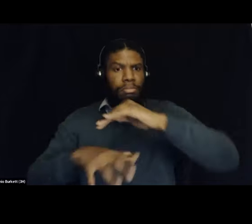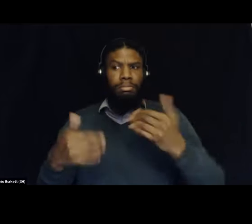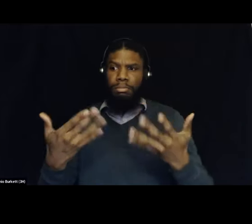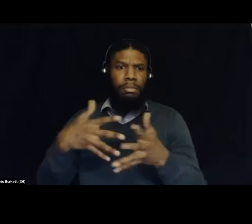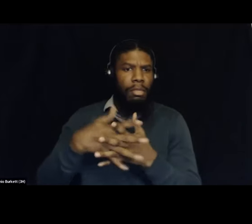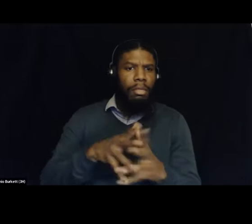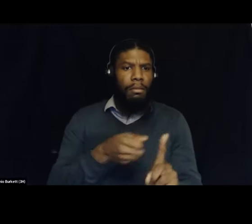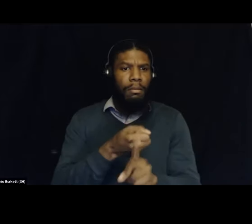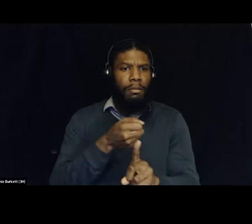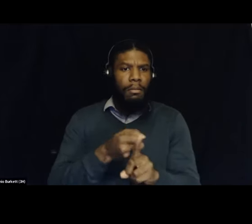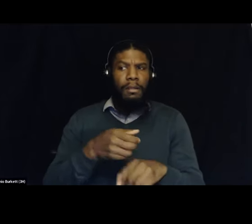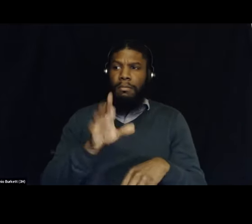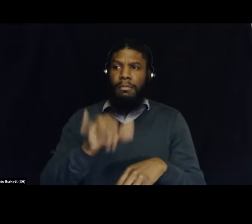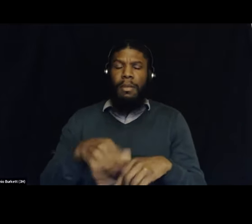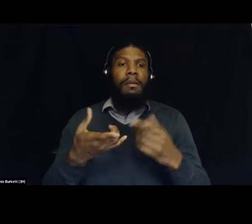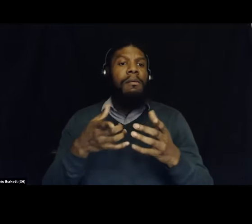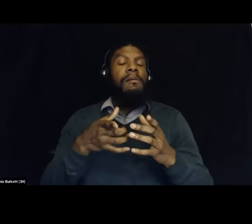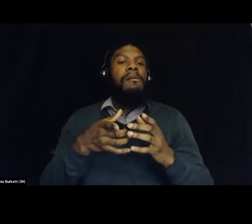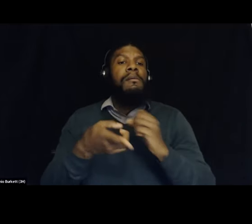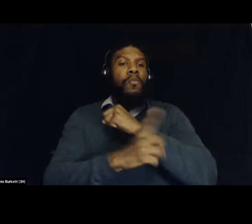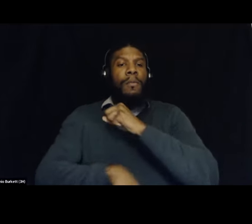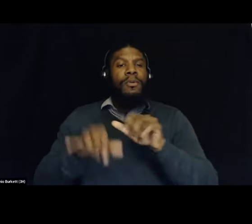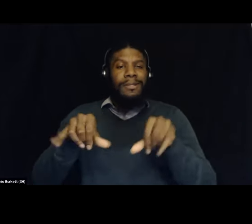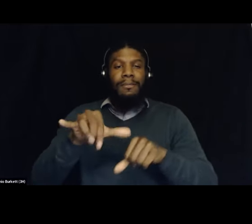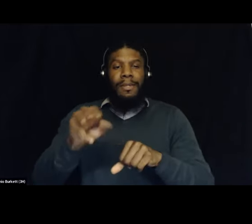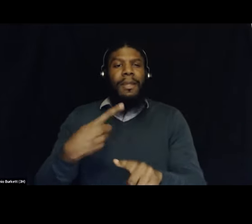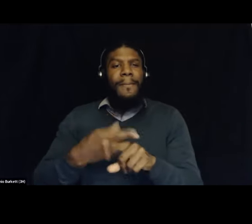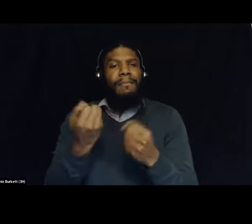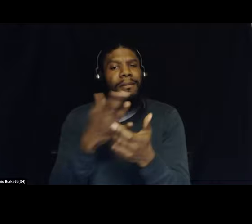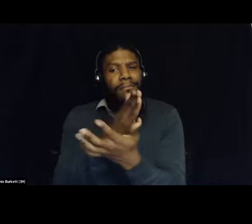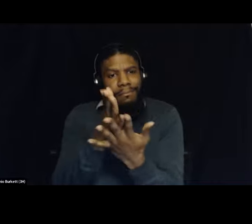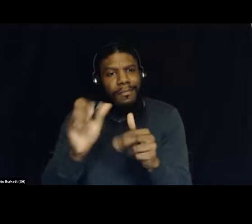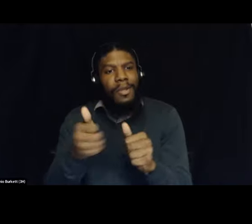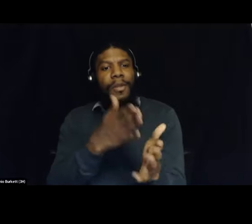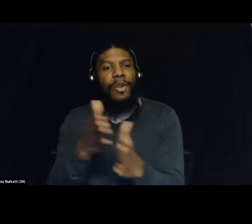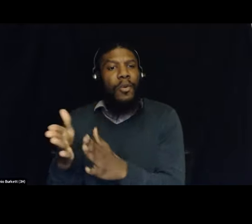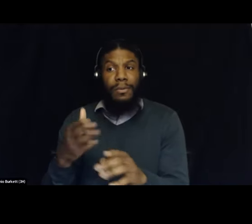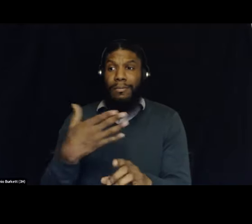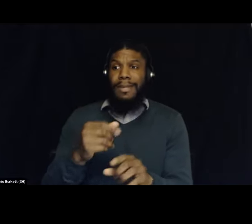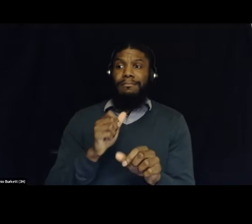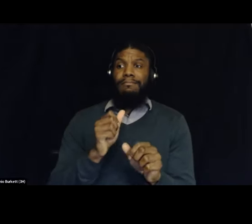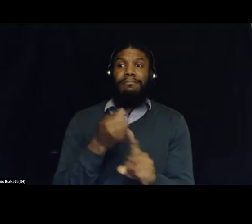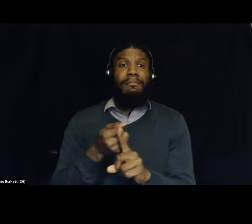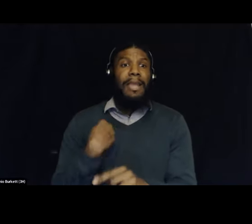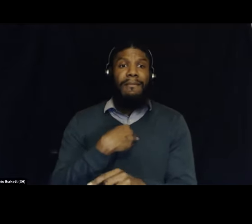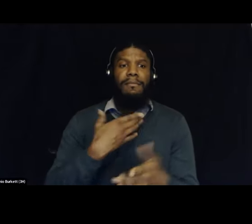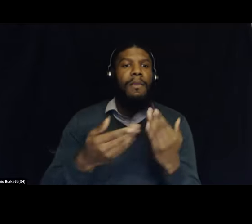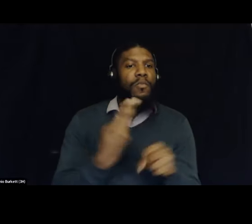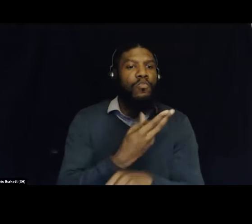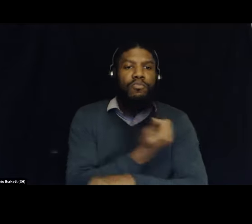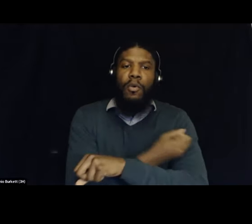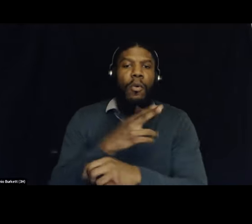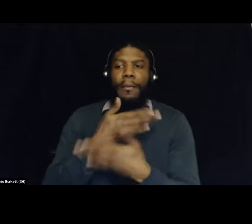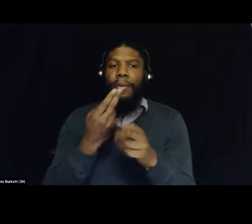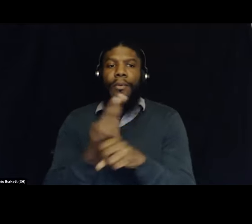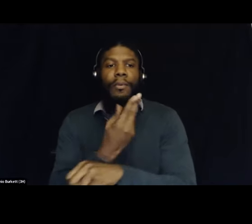the criminal legal system and impact all of us, whether or not we use drugs? The roots of the drug war are deeply embedded in